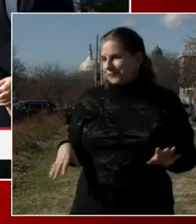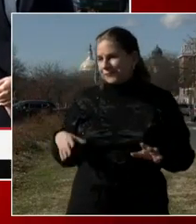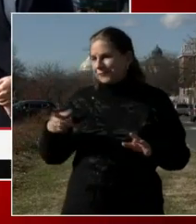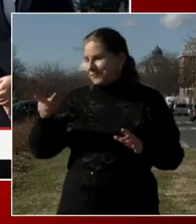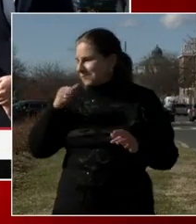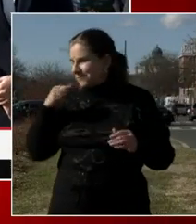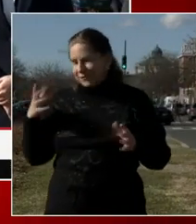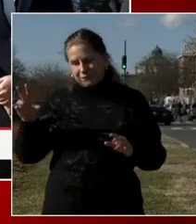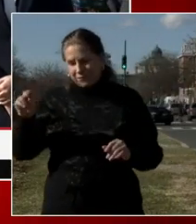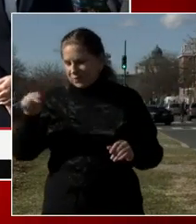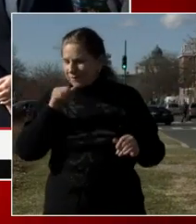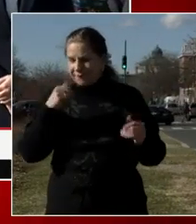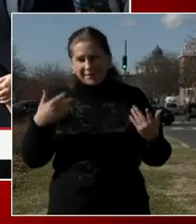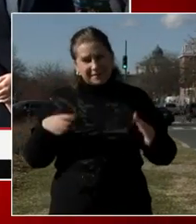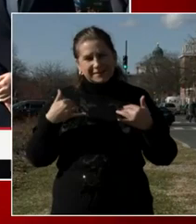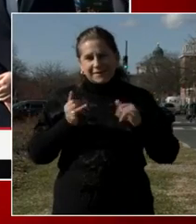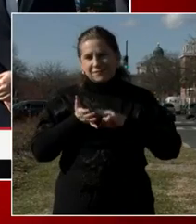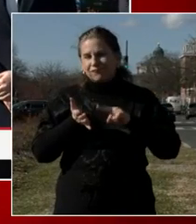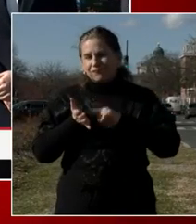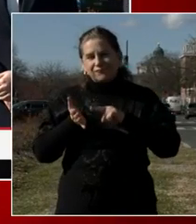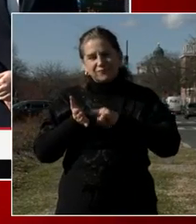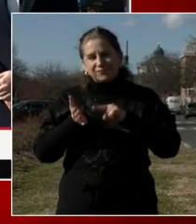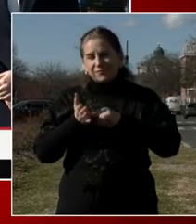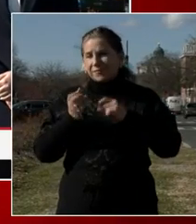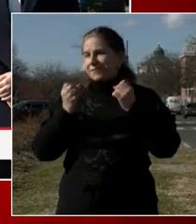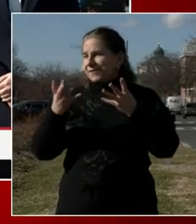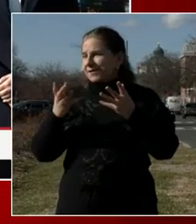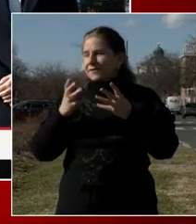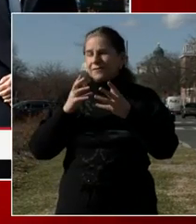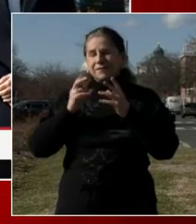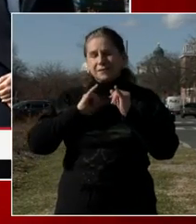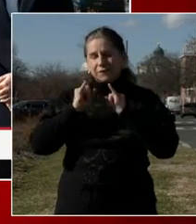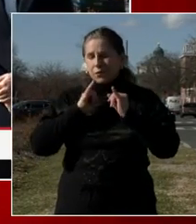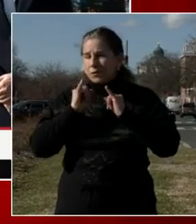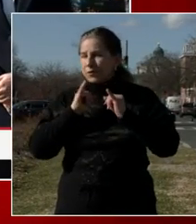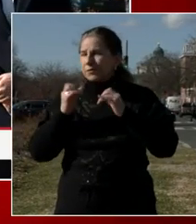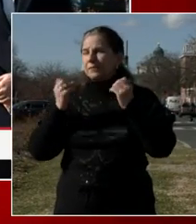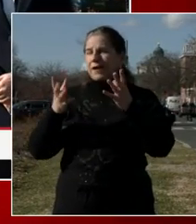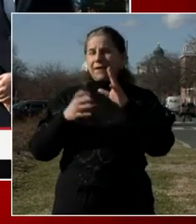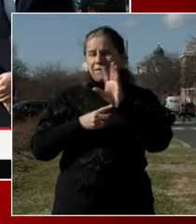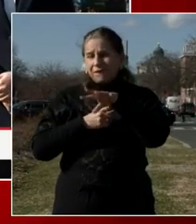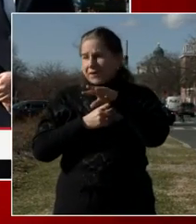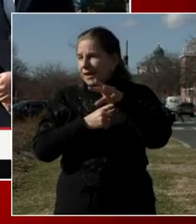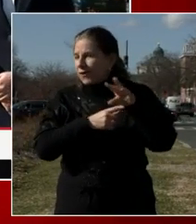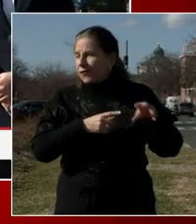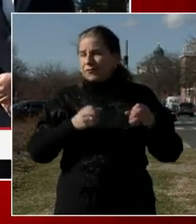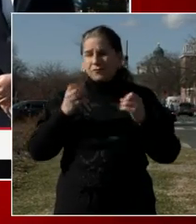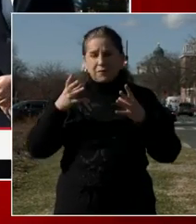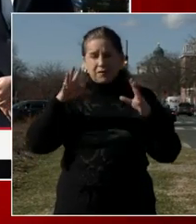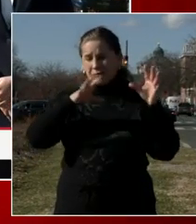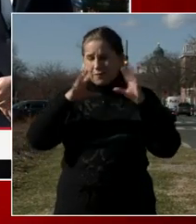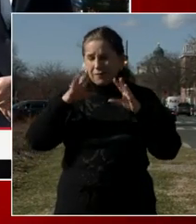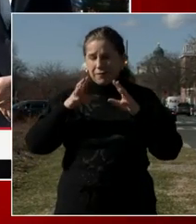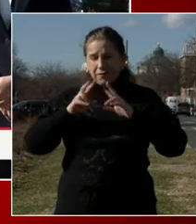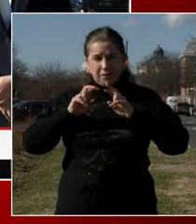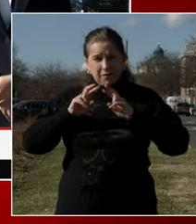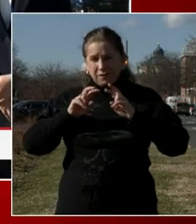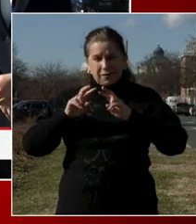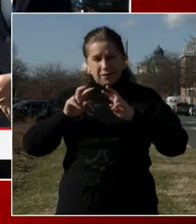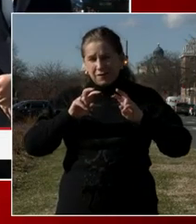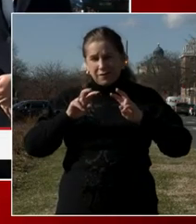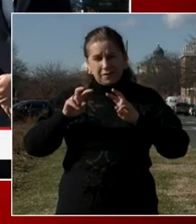There's tons of video, there's tons of interviews that are underway, you know, as we go about this, and it'll be a while. As you know,